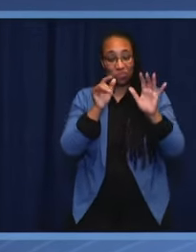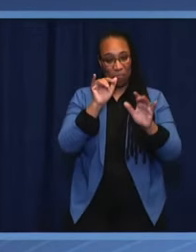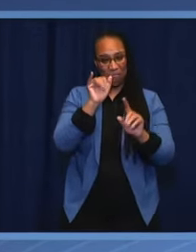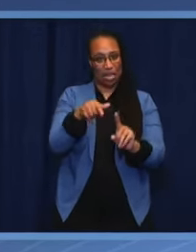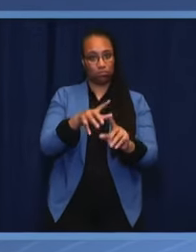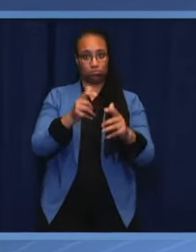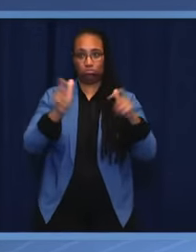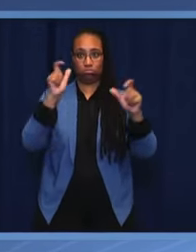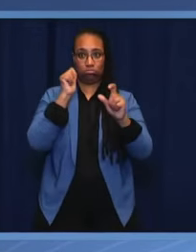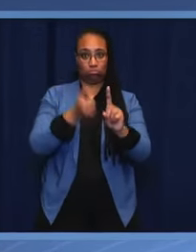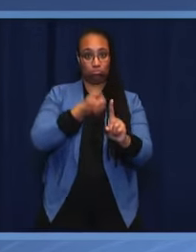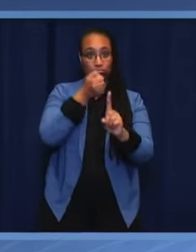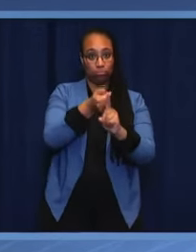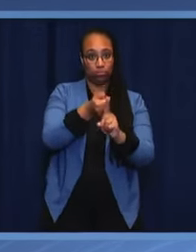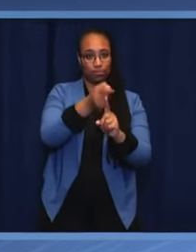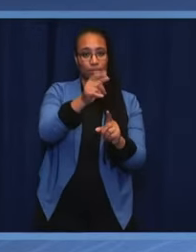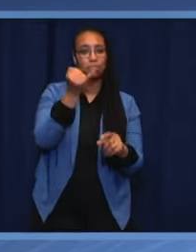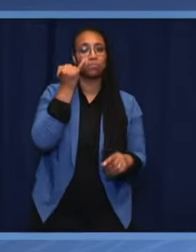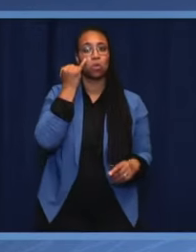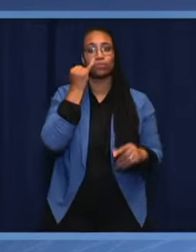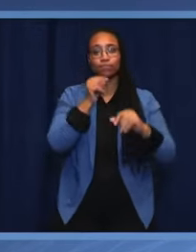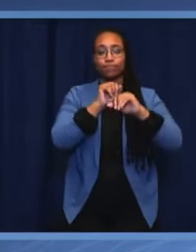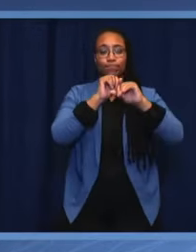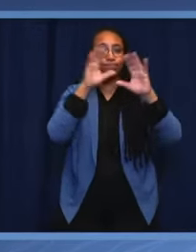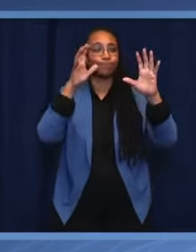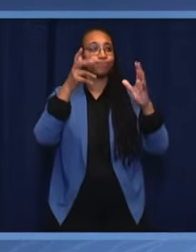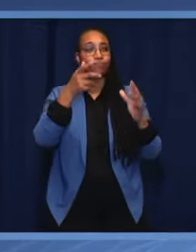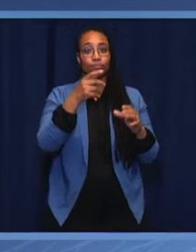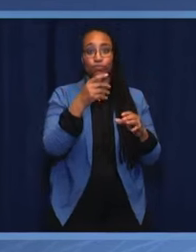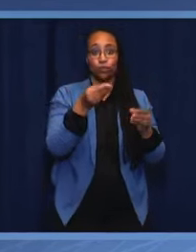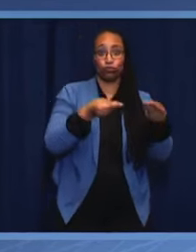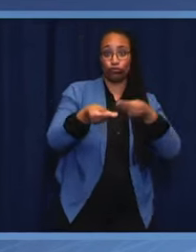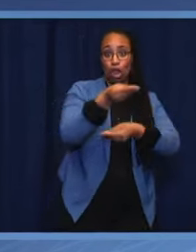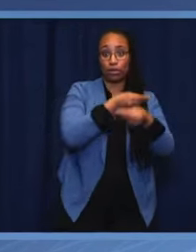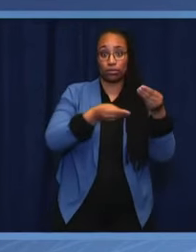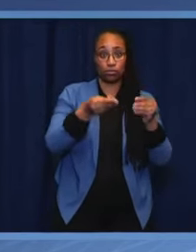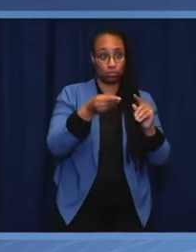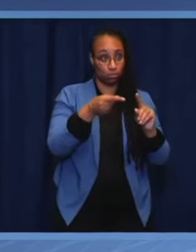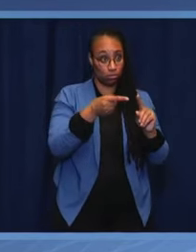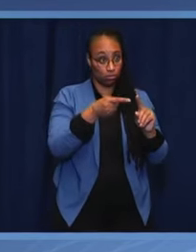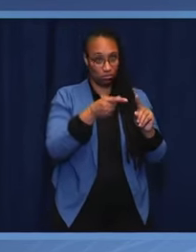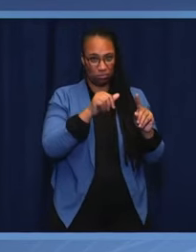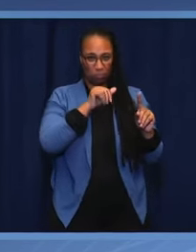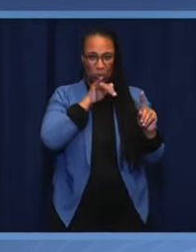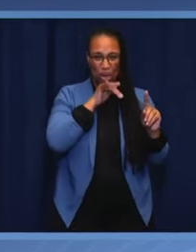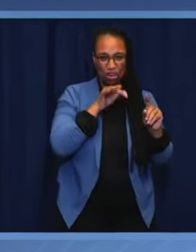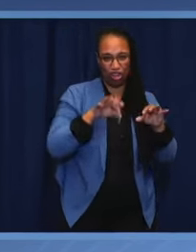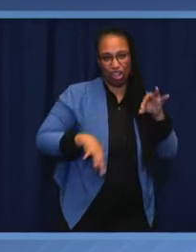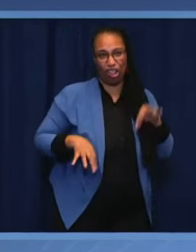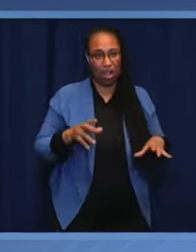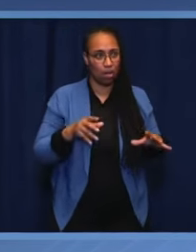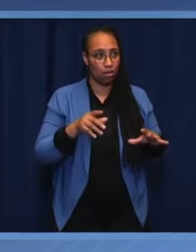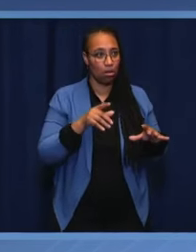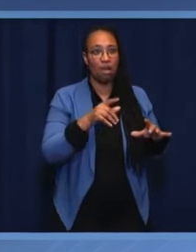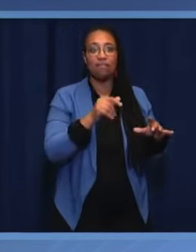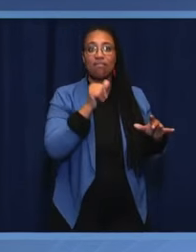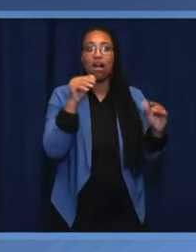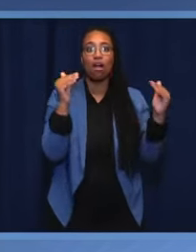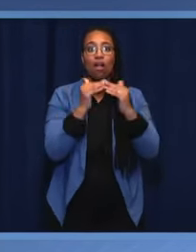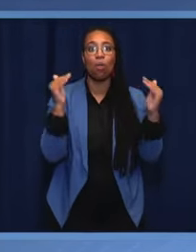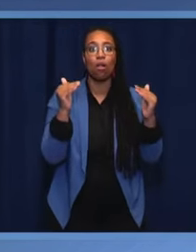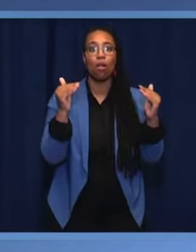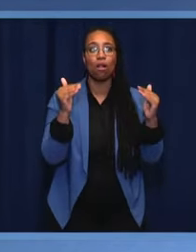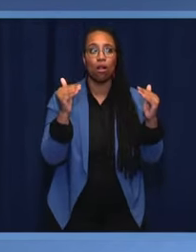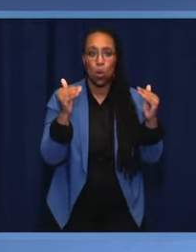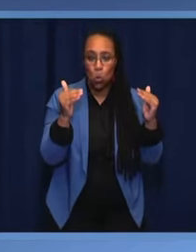practices have on us so that we can guarantee a more equitable exchange between countries. For countries like